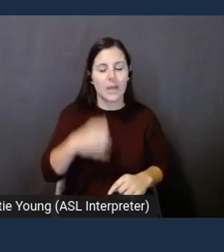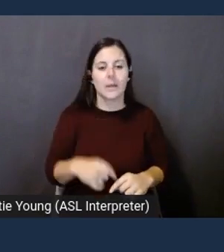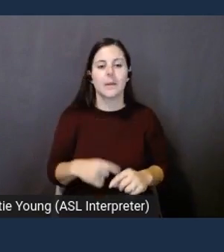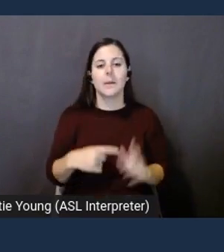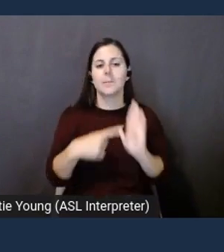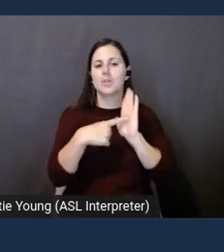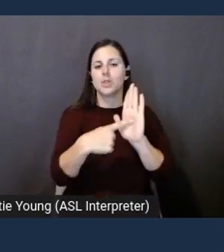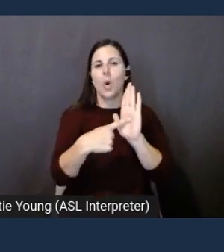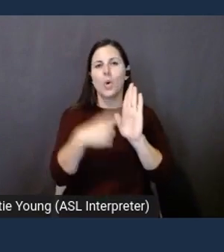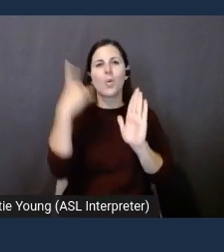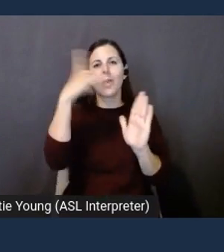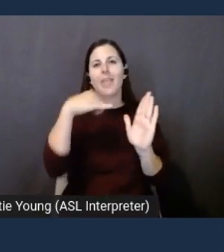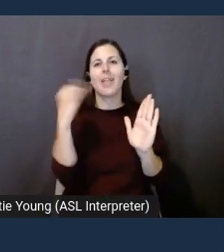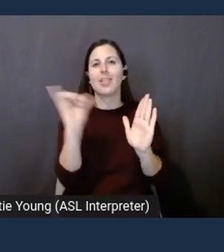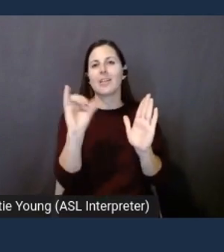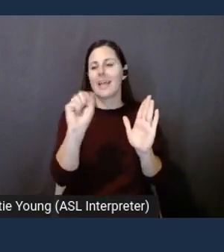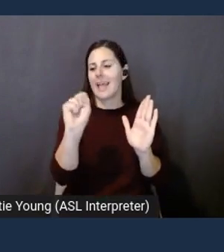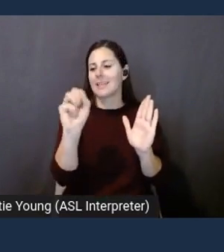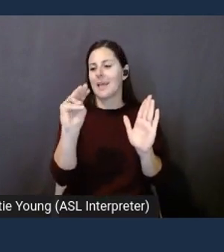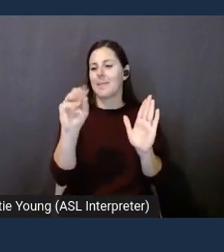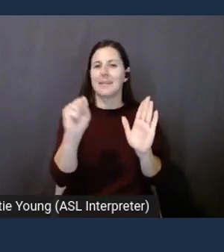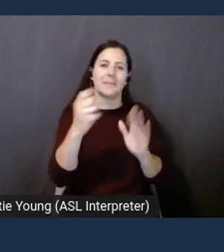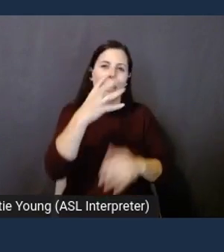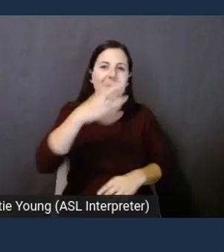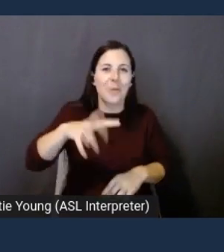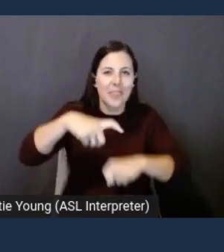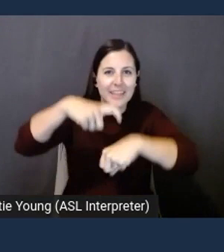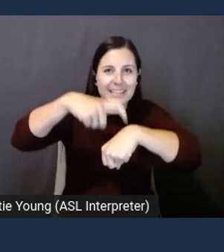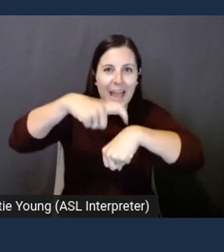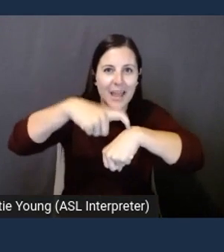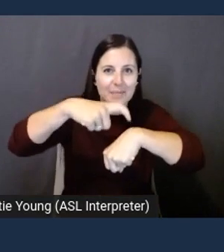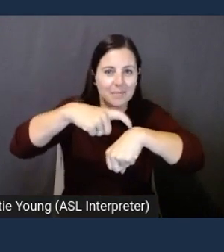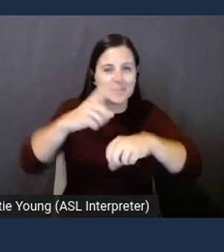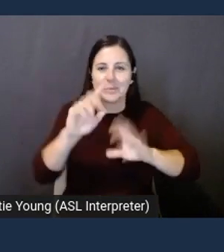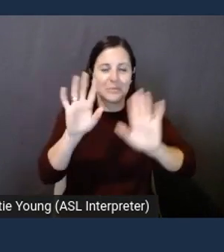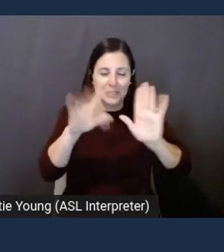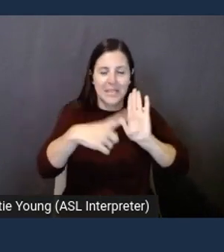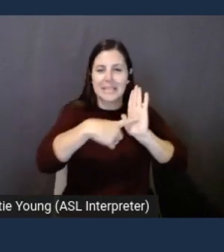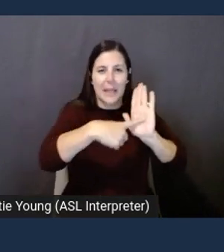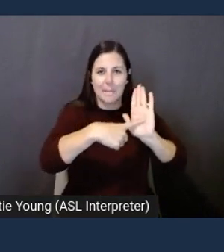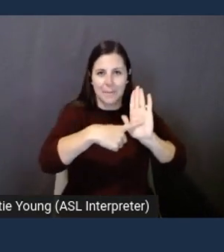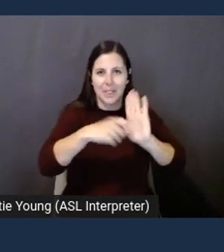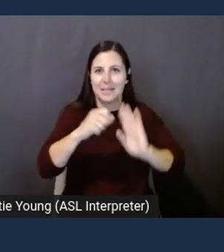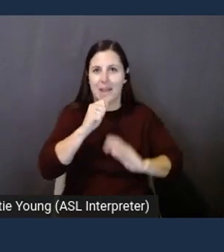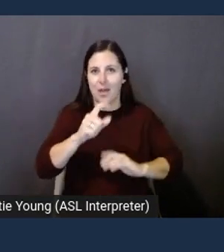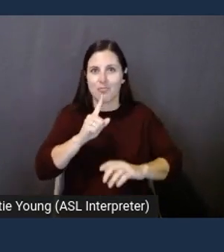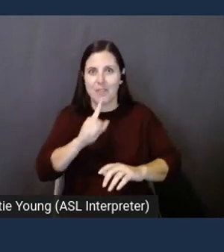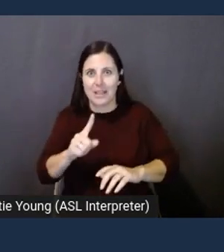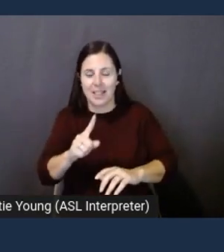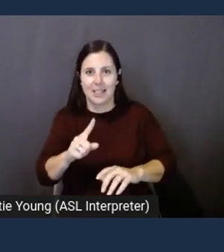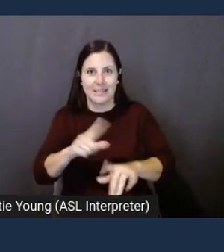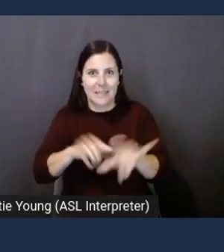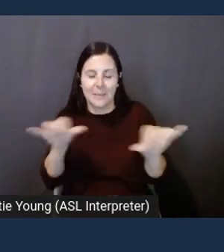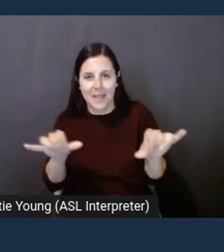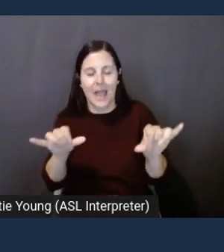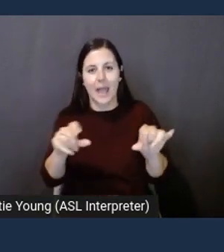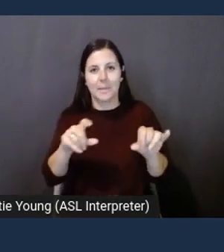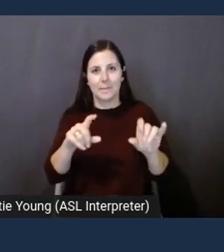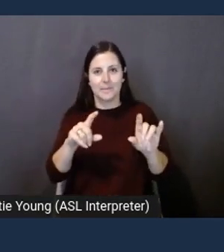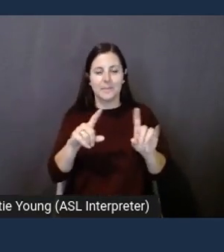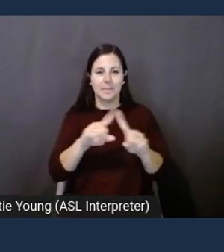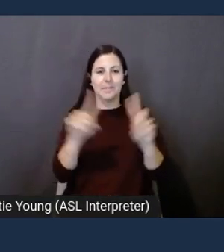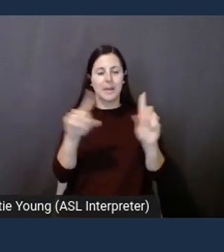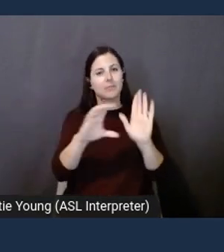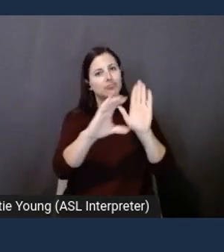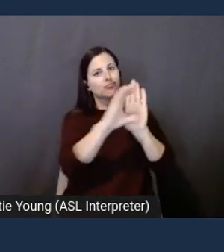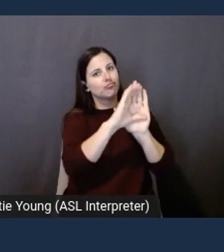SMS that came in. Now, ignore the timing because this is a sample because I captured this image from an earlier testing,